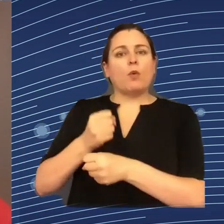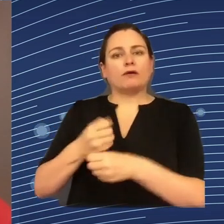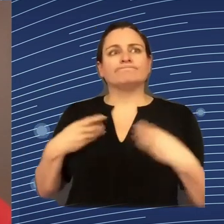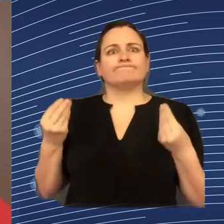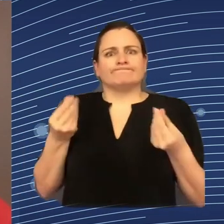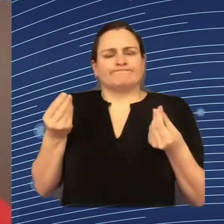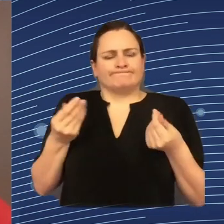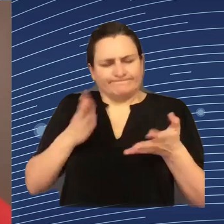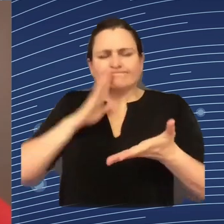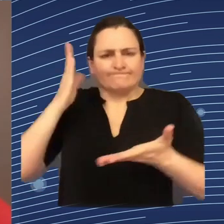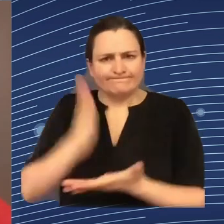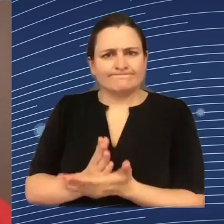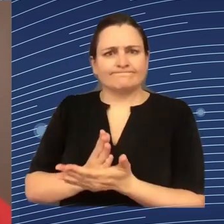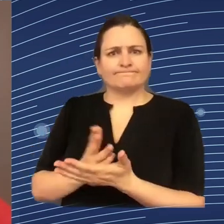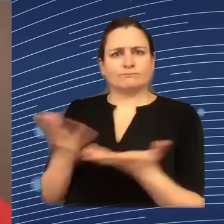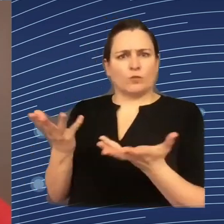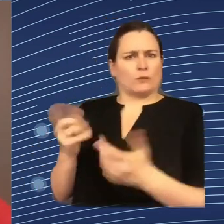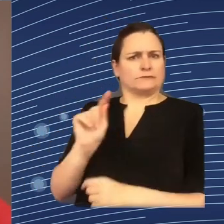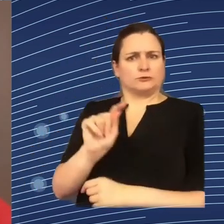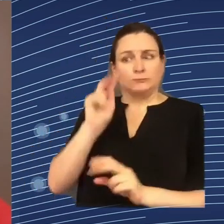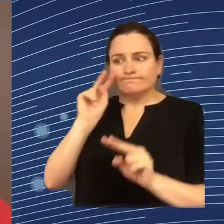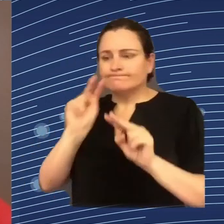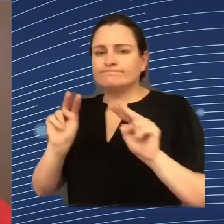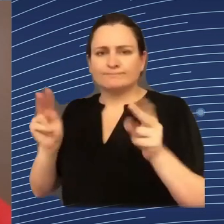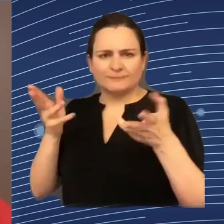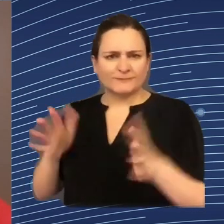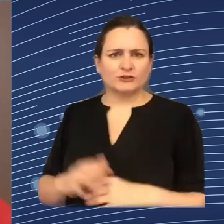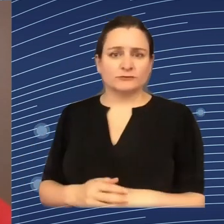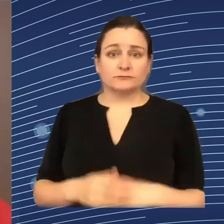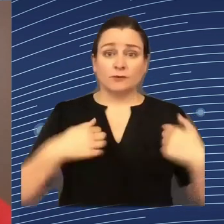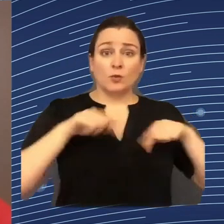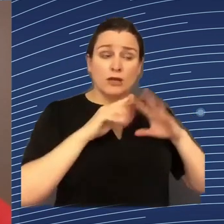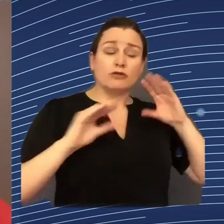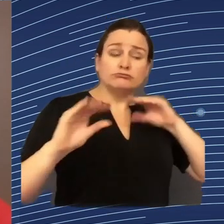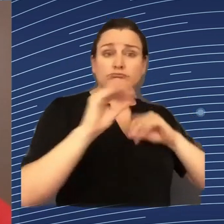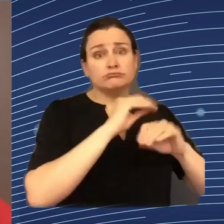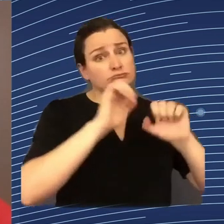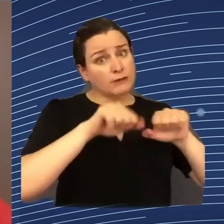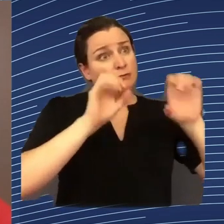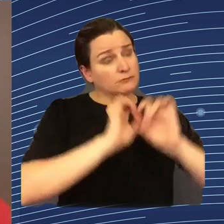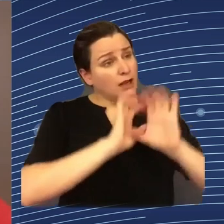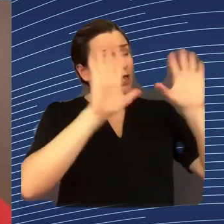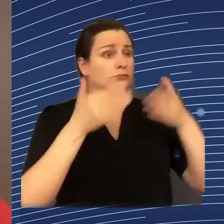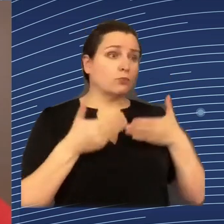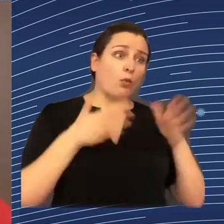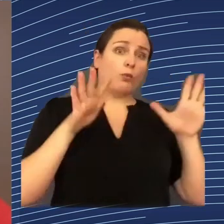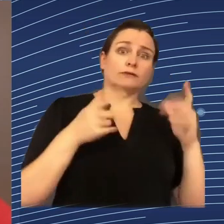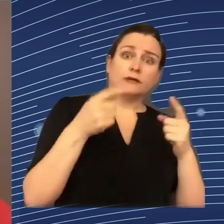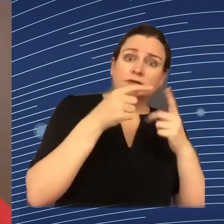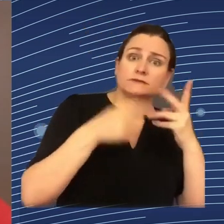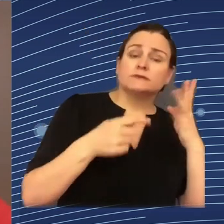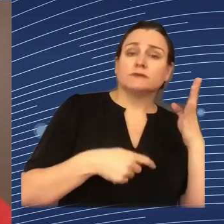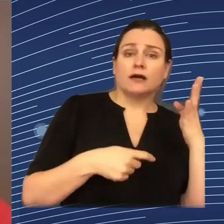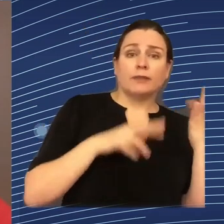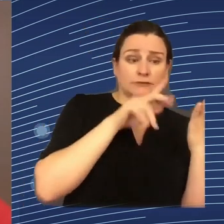We heard about participation, about information, about transparency, and I think we all agree that these are important principles. Is it